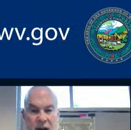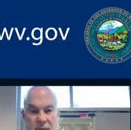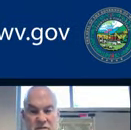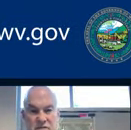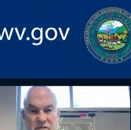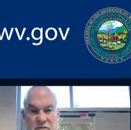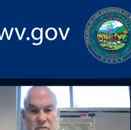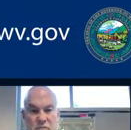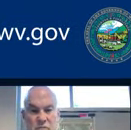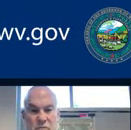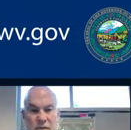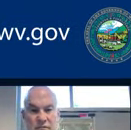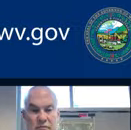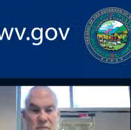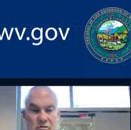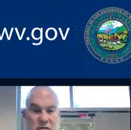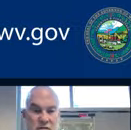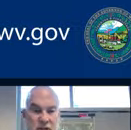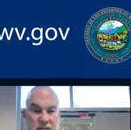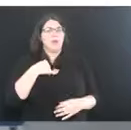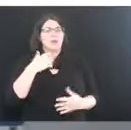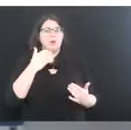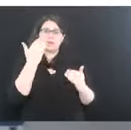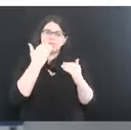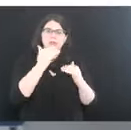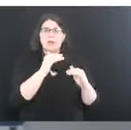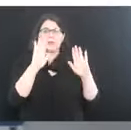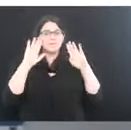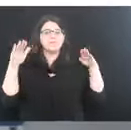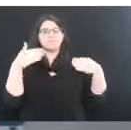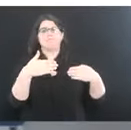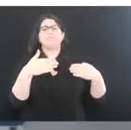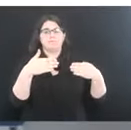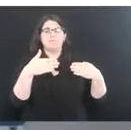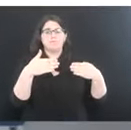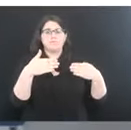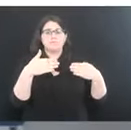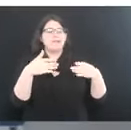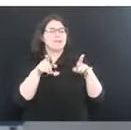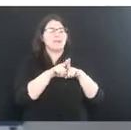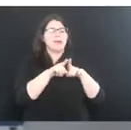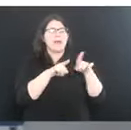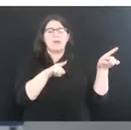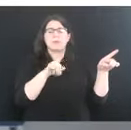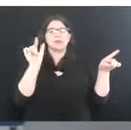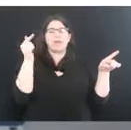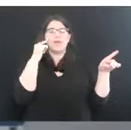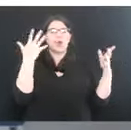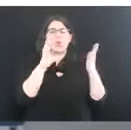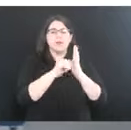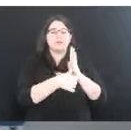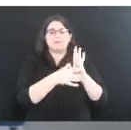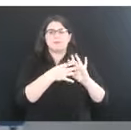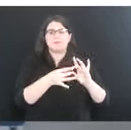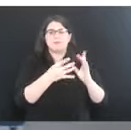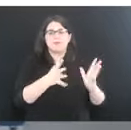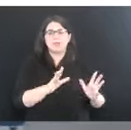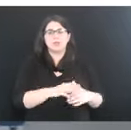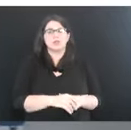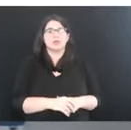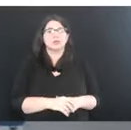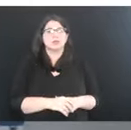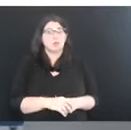my comments to reinforce what the governor has suggested. We know that more people